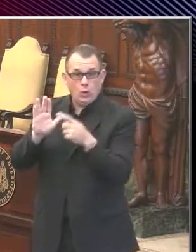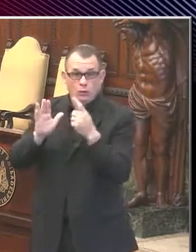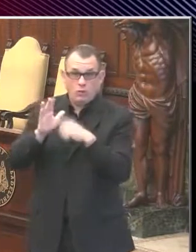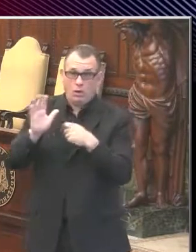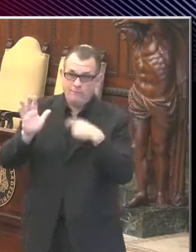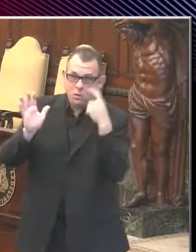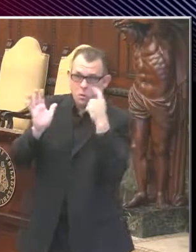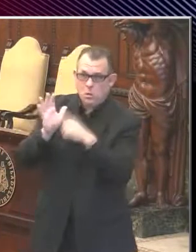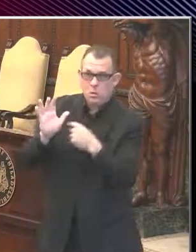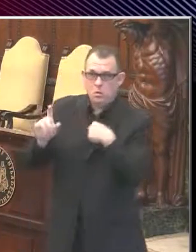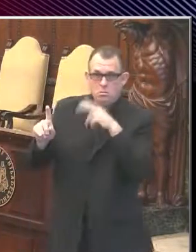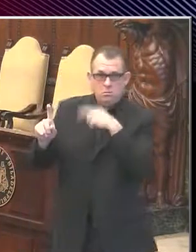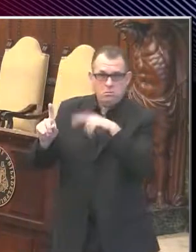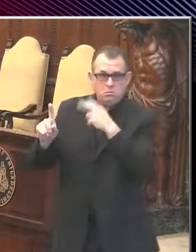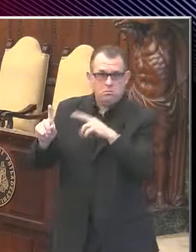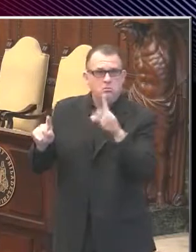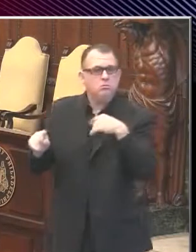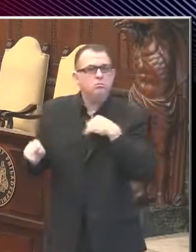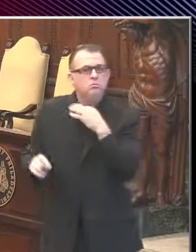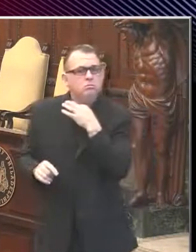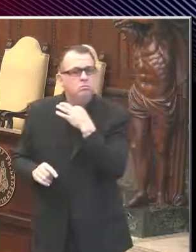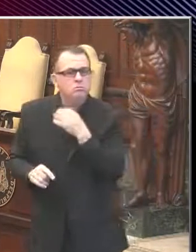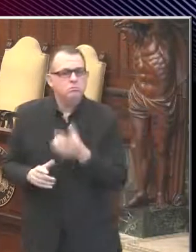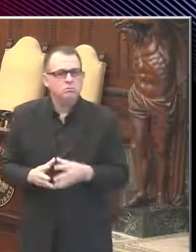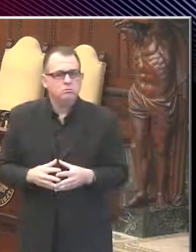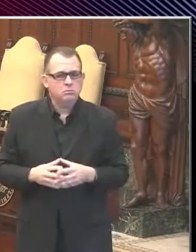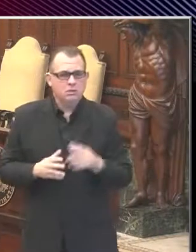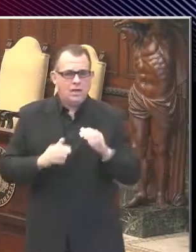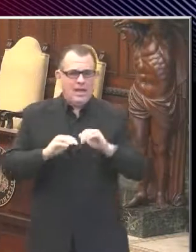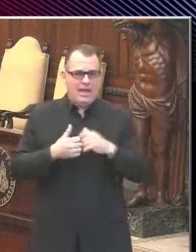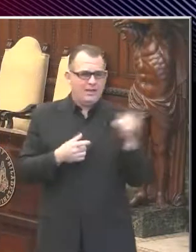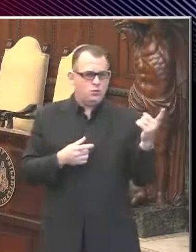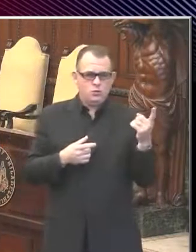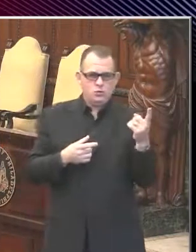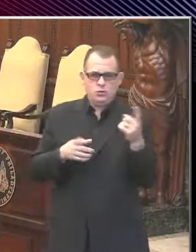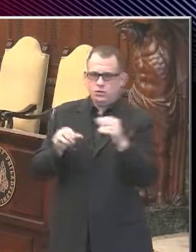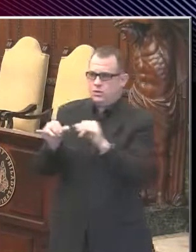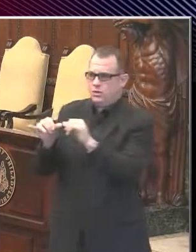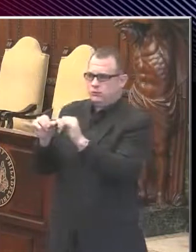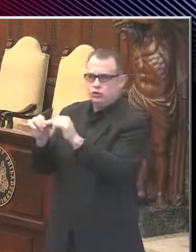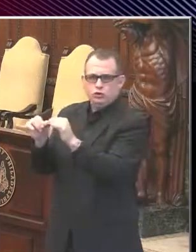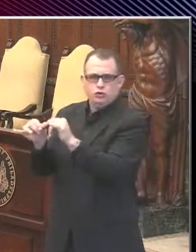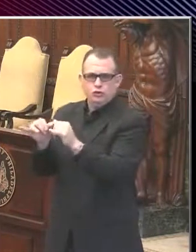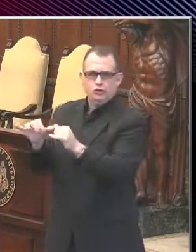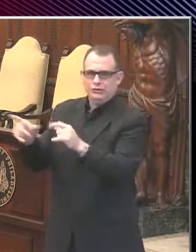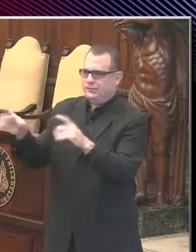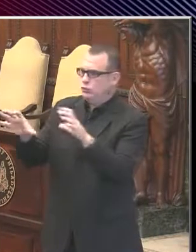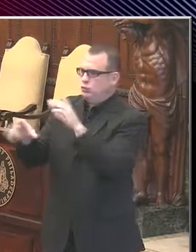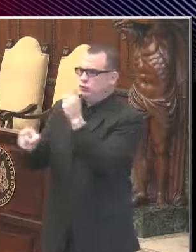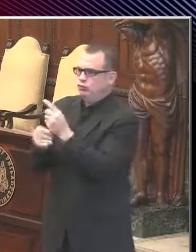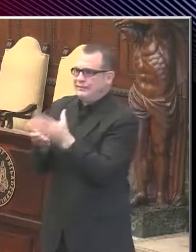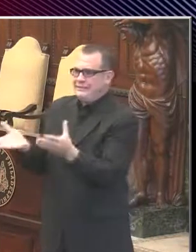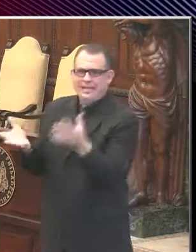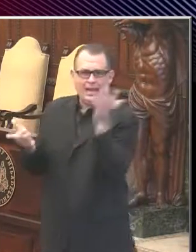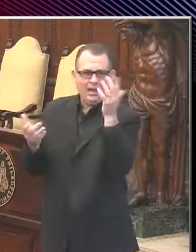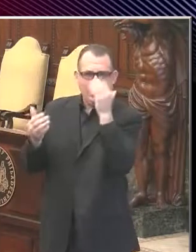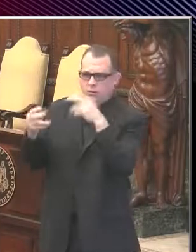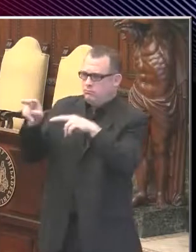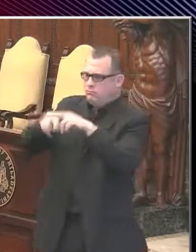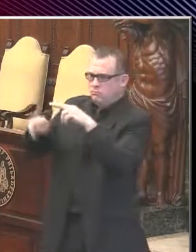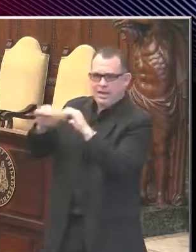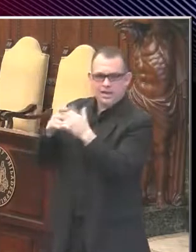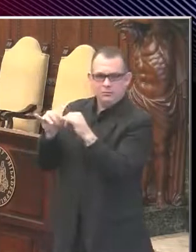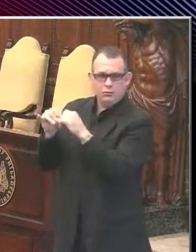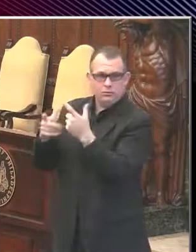What about, is there some way that you're gauging whether these businesses are doing the right thing if they're, if they're following protocol? And